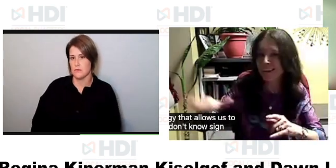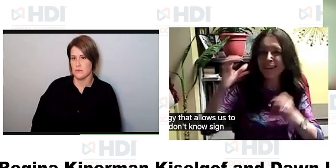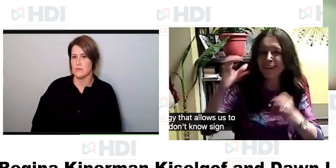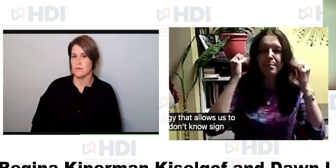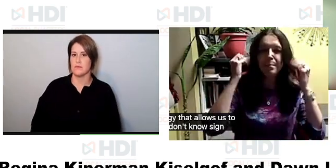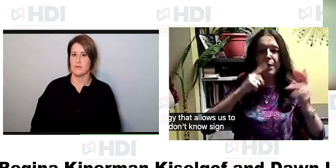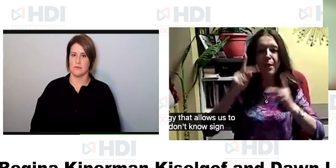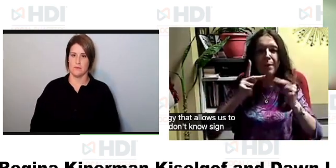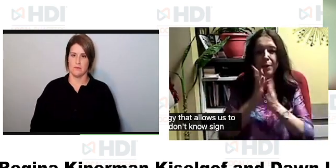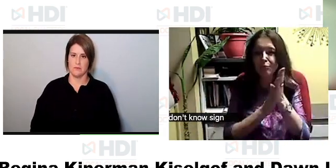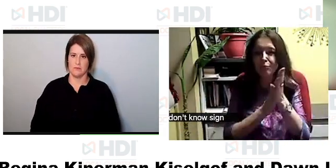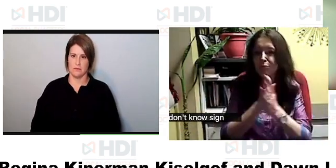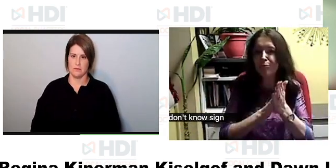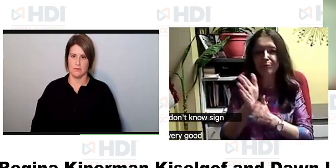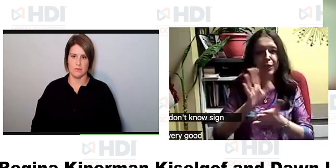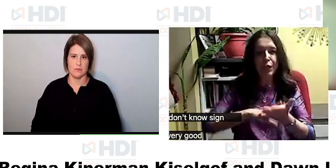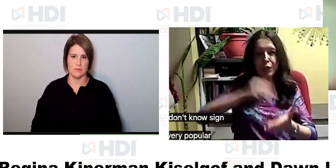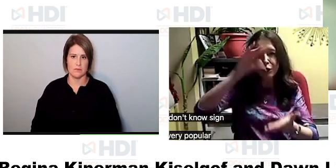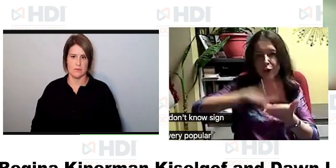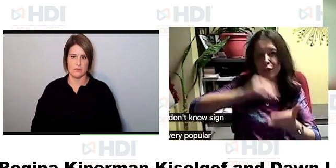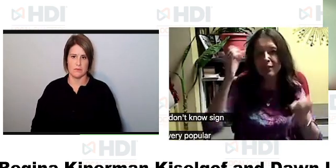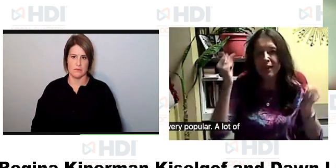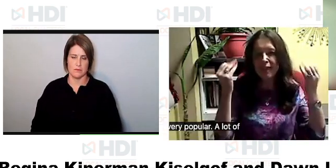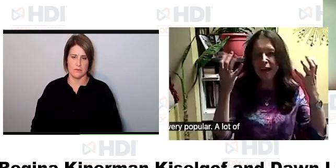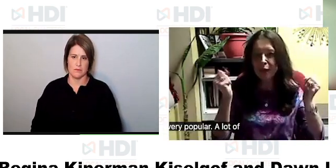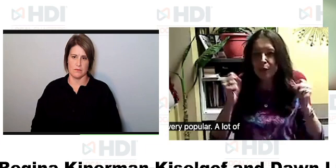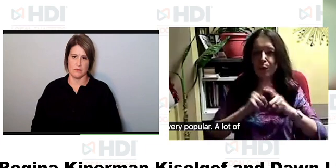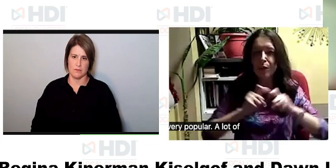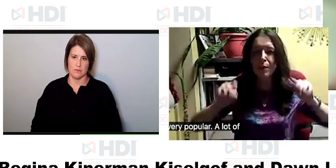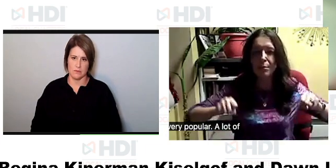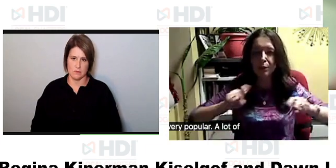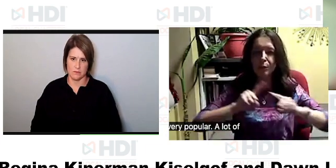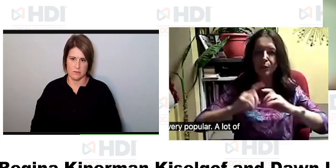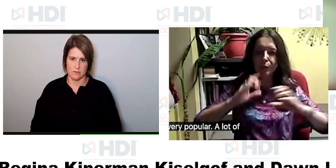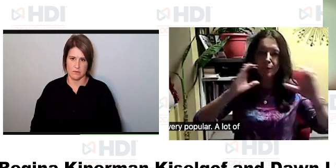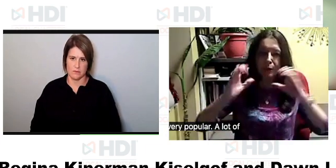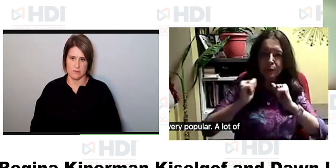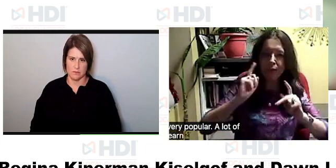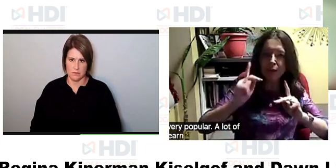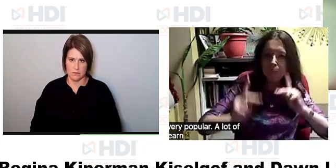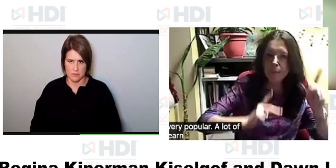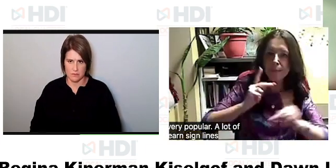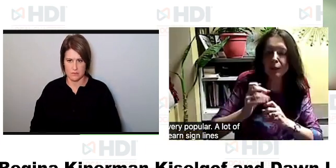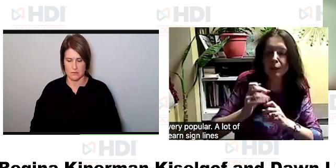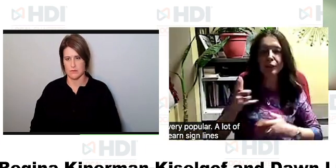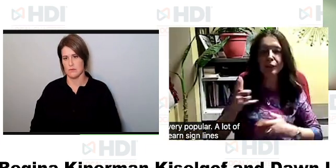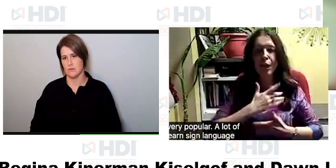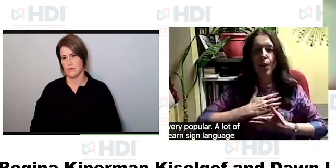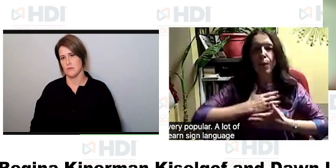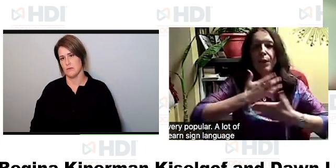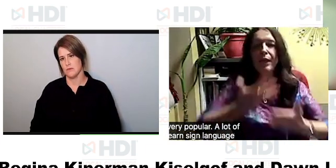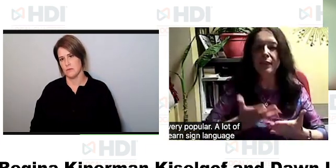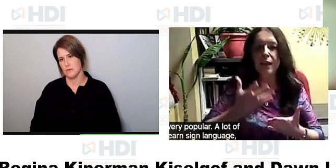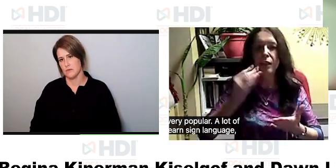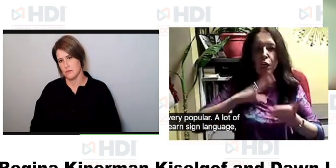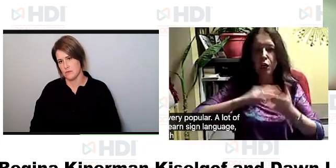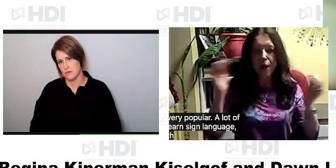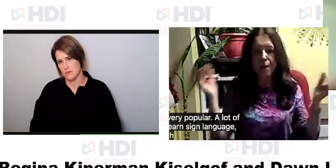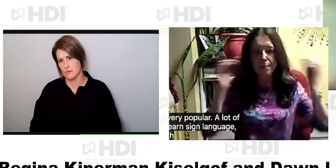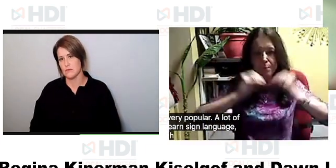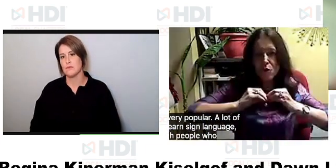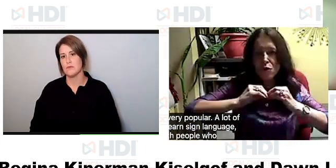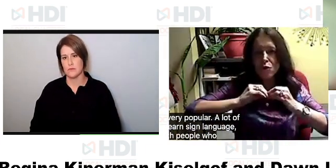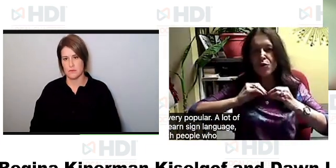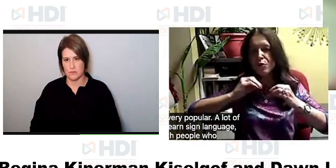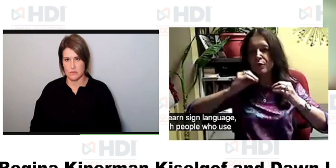is becoming very very popular a lot of people are very motivated to learn sign language to be able to communicate with people who